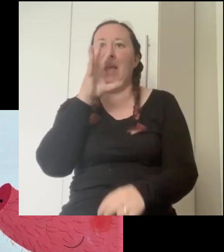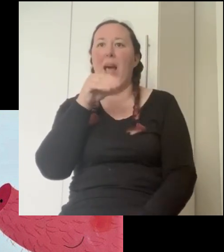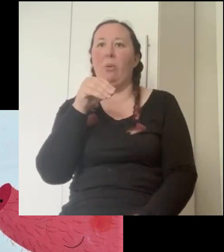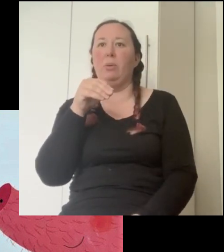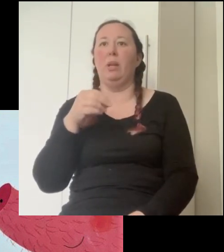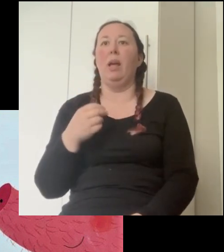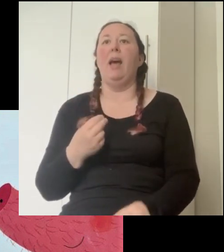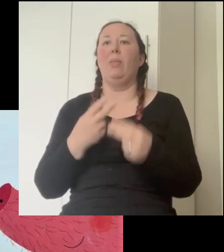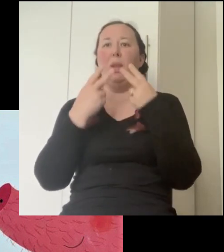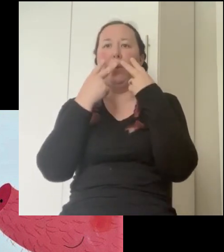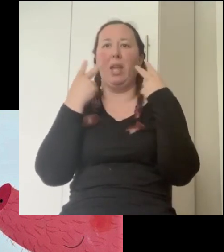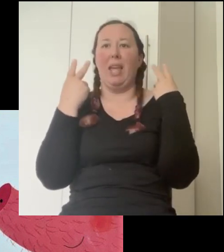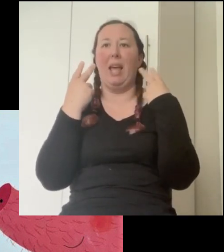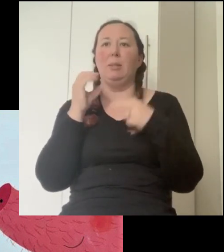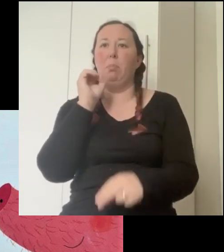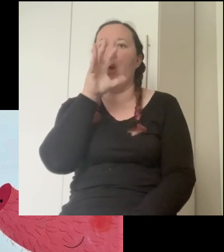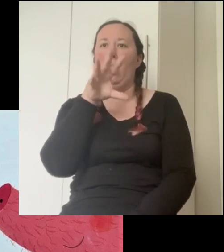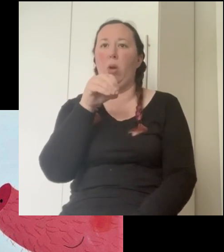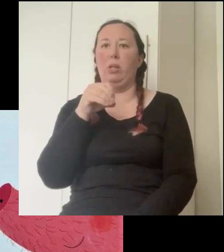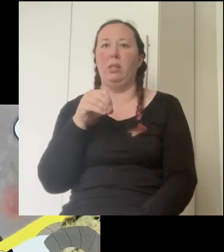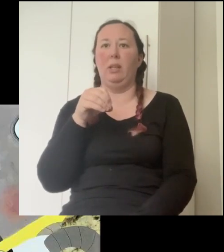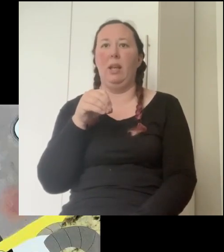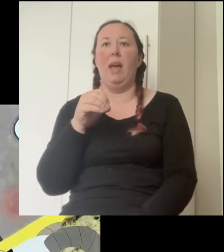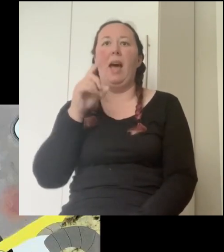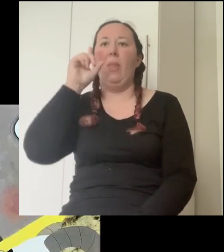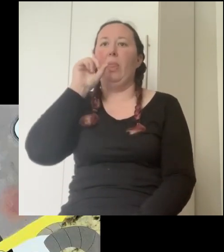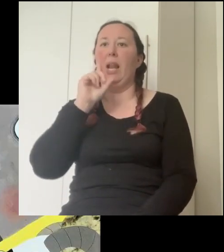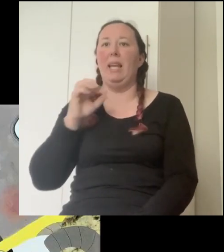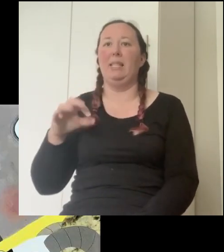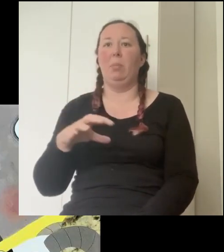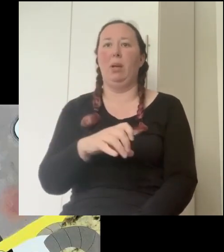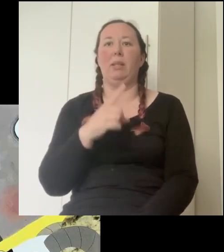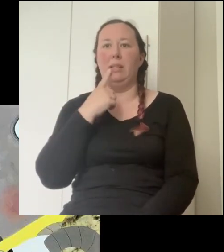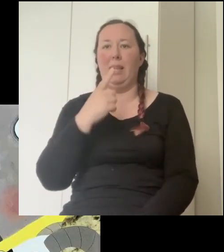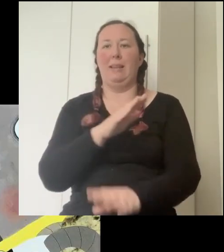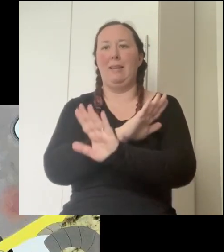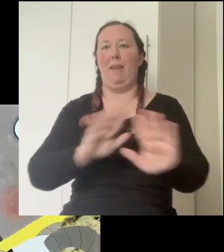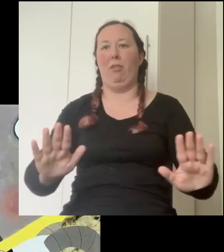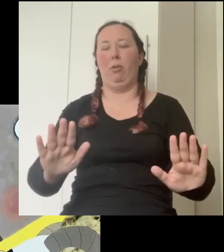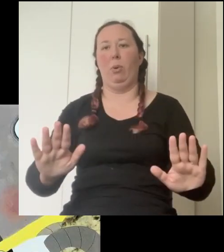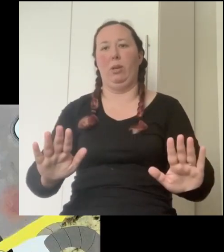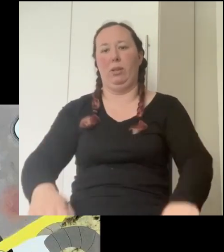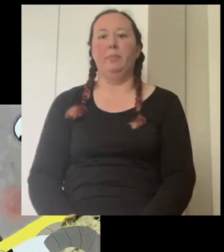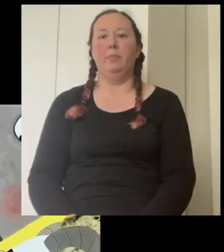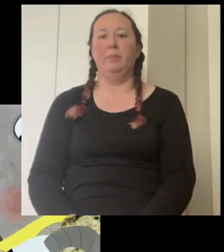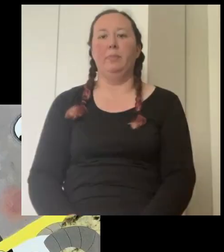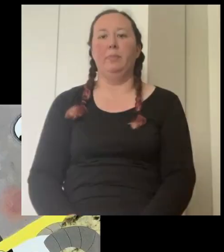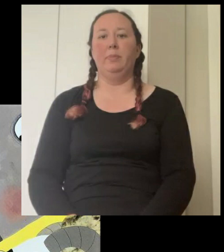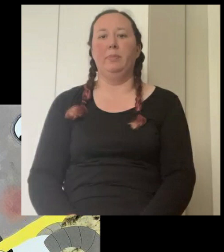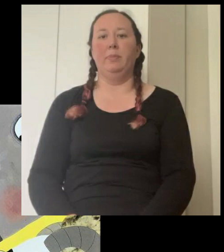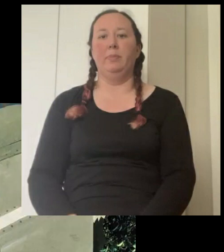cat meowed while the other one purred and the ladybird said never a word